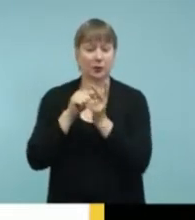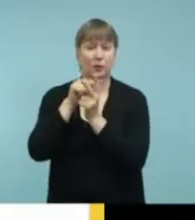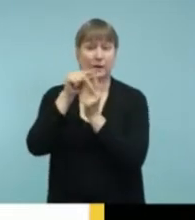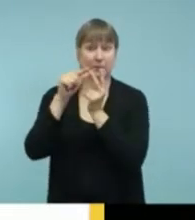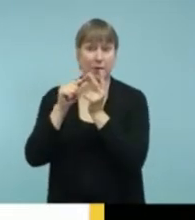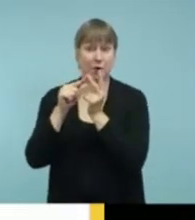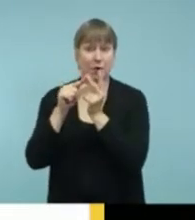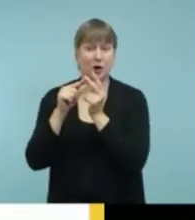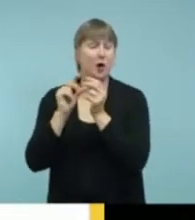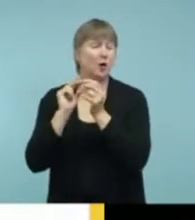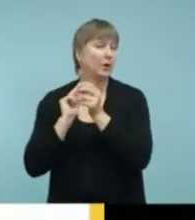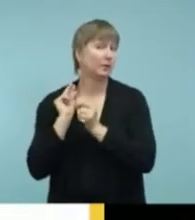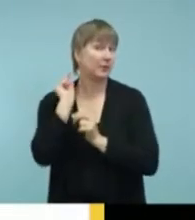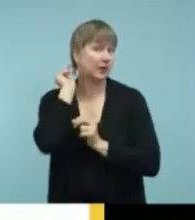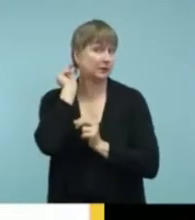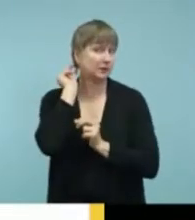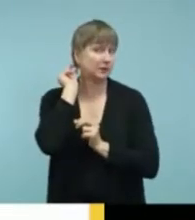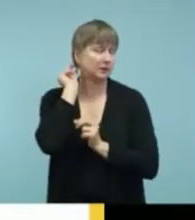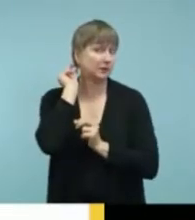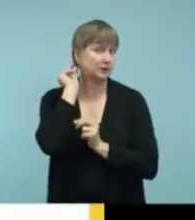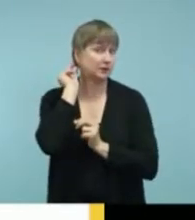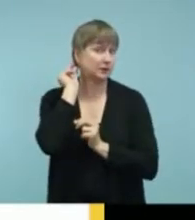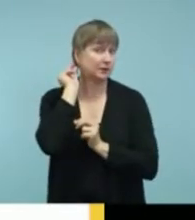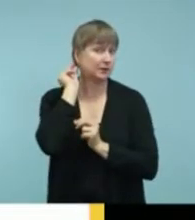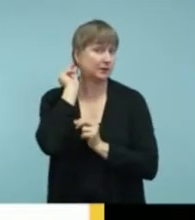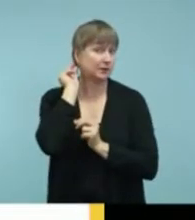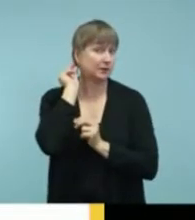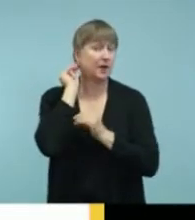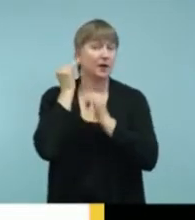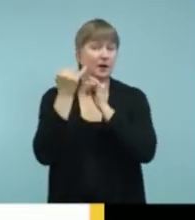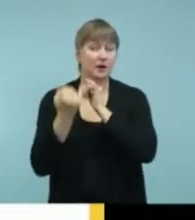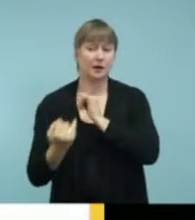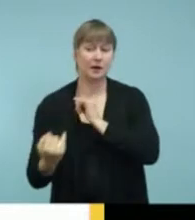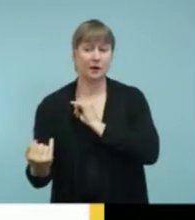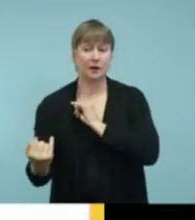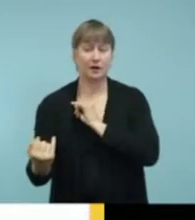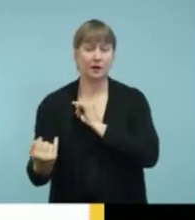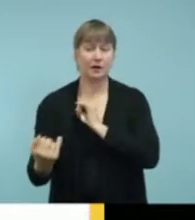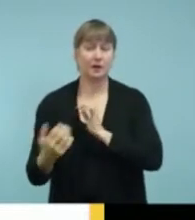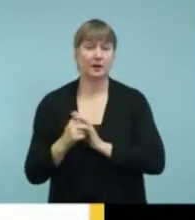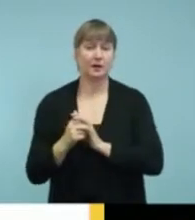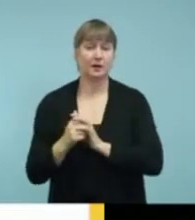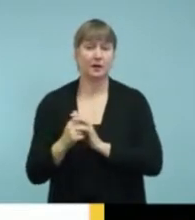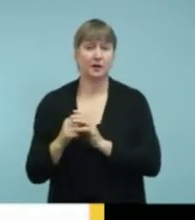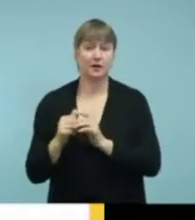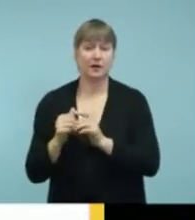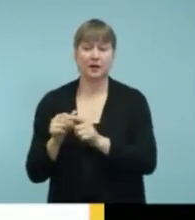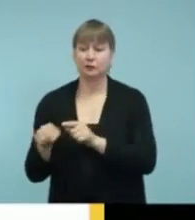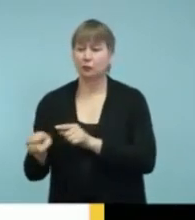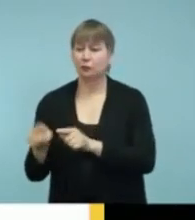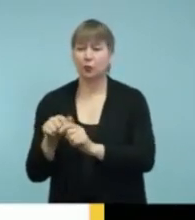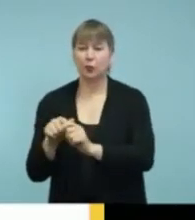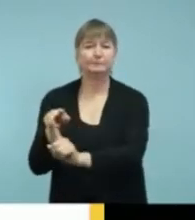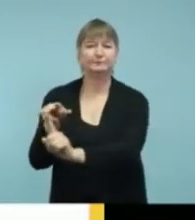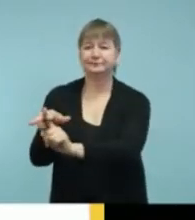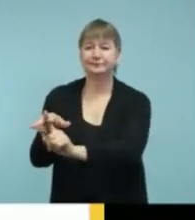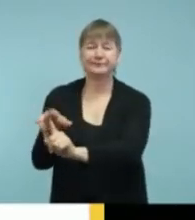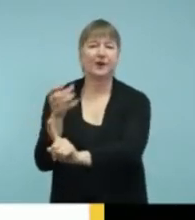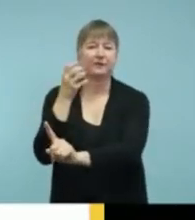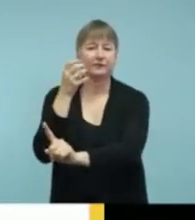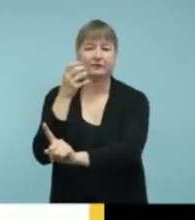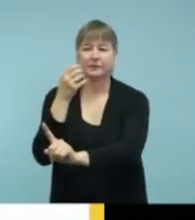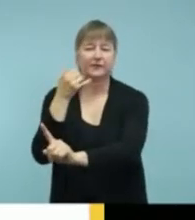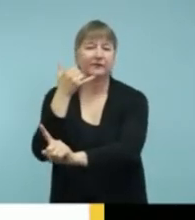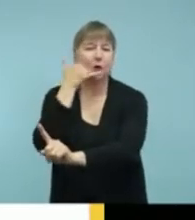into the bottom. And then, the other end will plug into the headphone jack of what you want to listen to. So, we have students